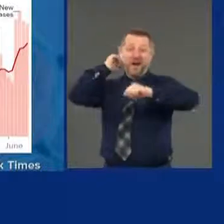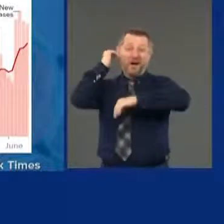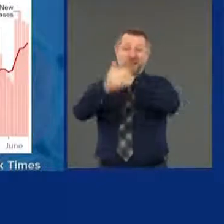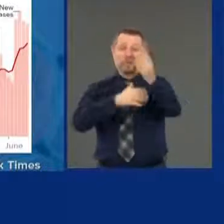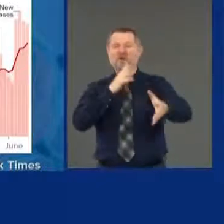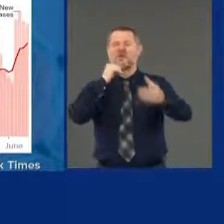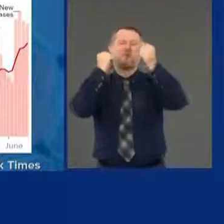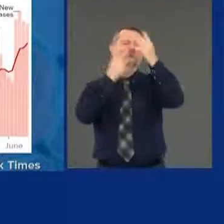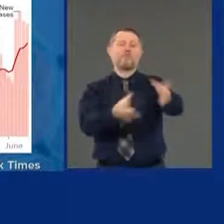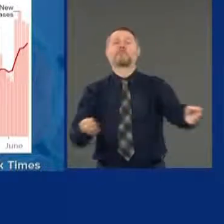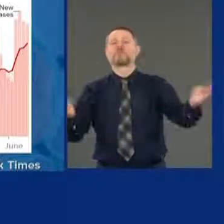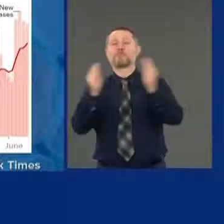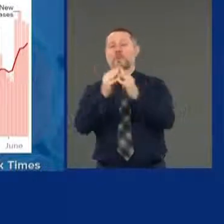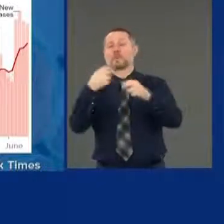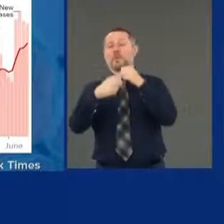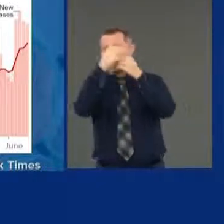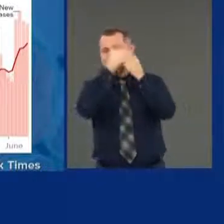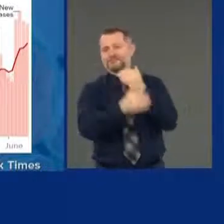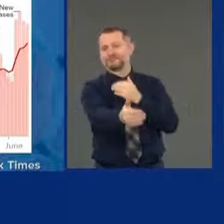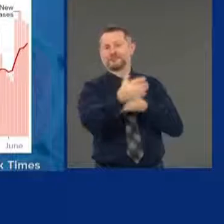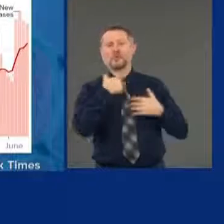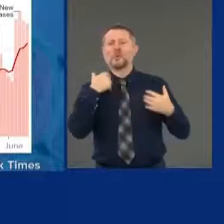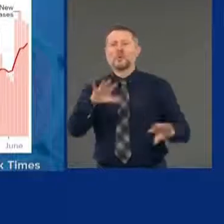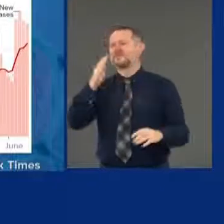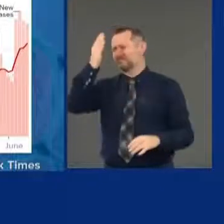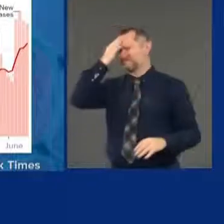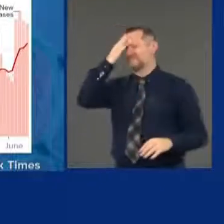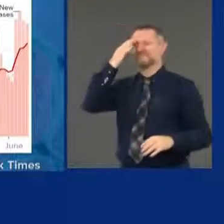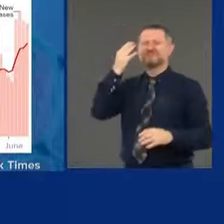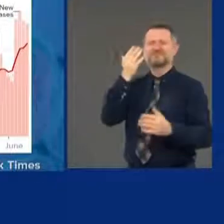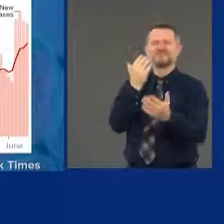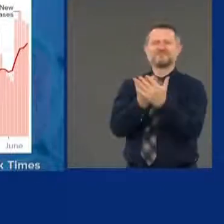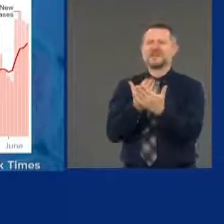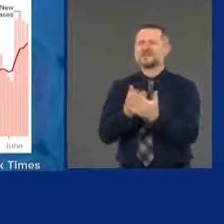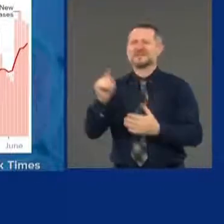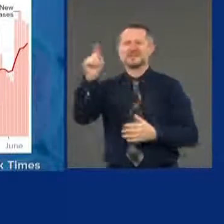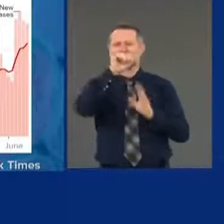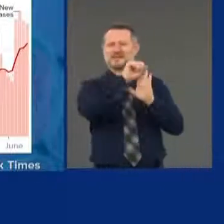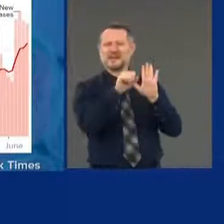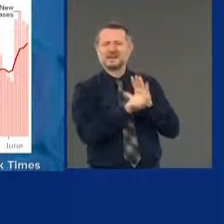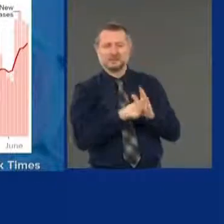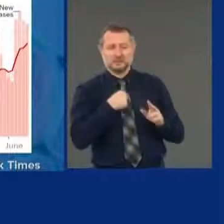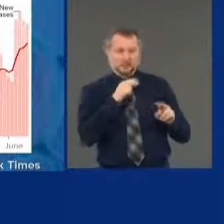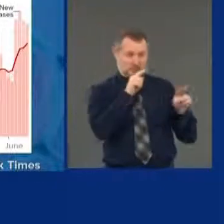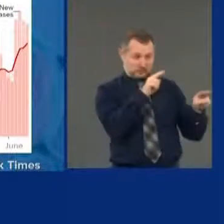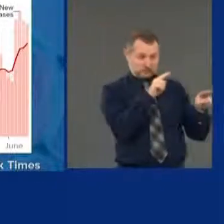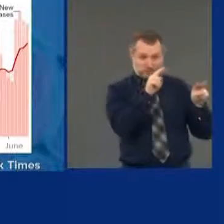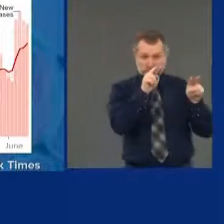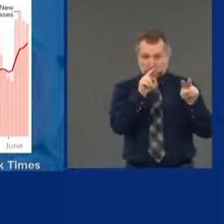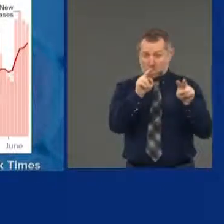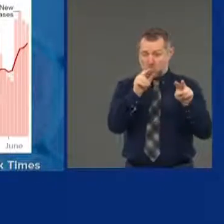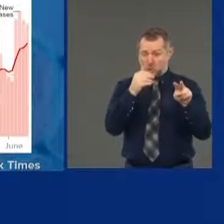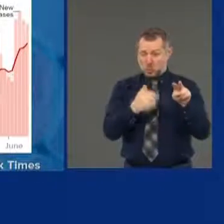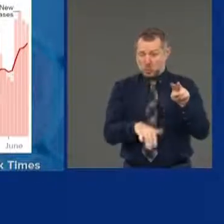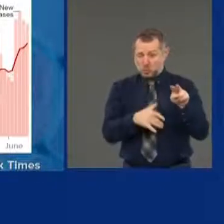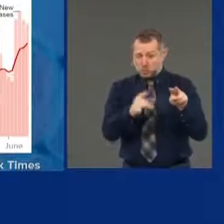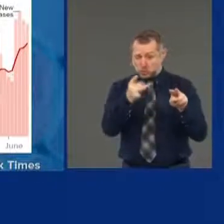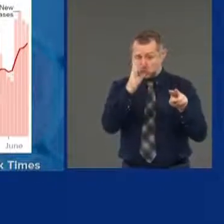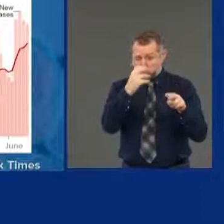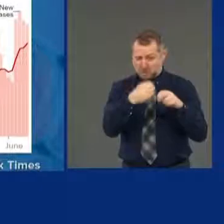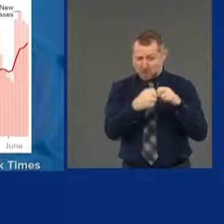that reopening other states, we're seeing significant problems. Florida